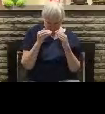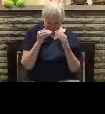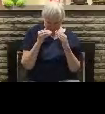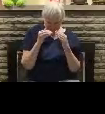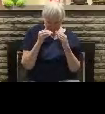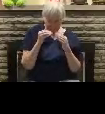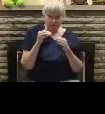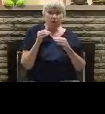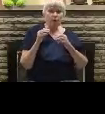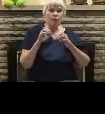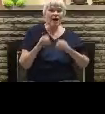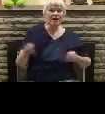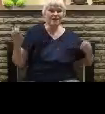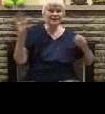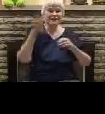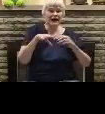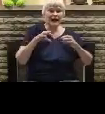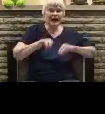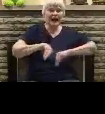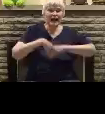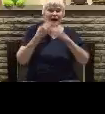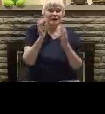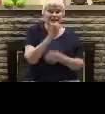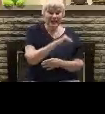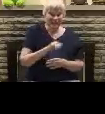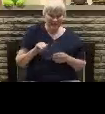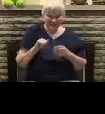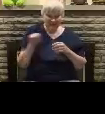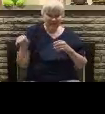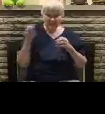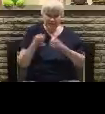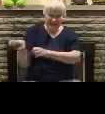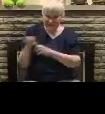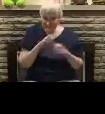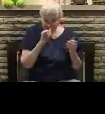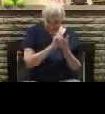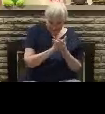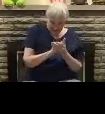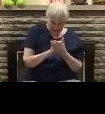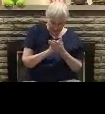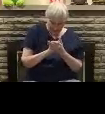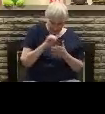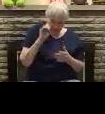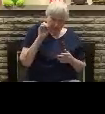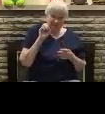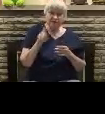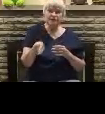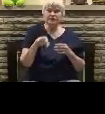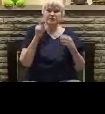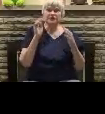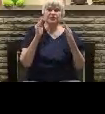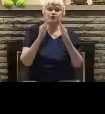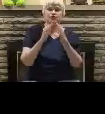Now, you say, How could anybody do that? How could they be doing what they're doing now? How can you be